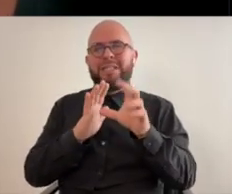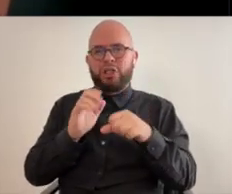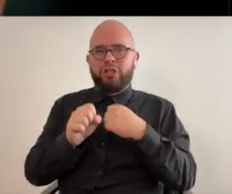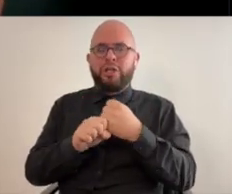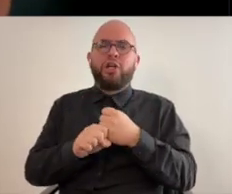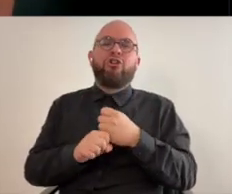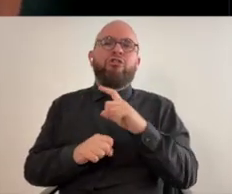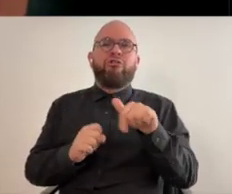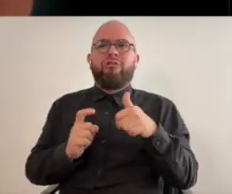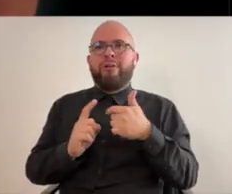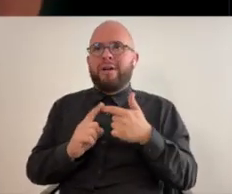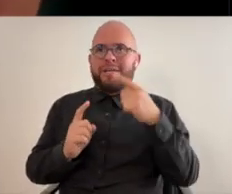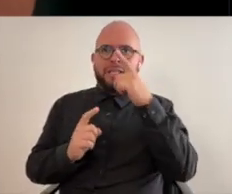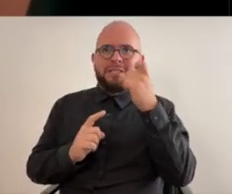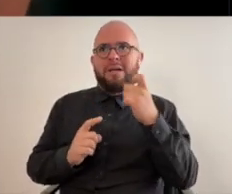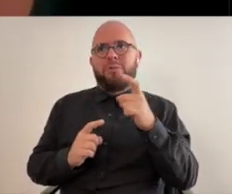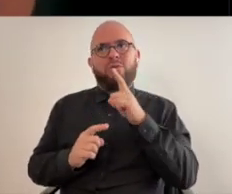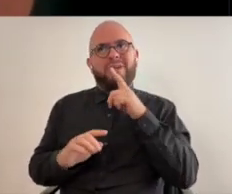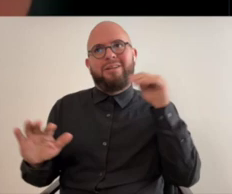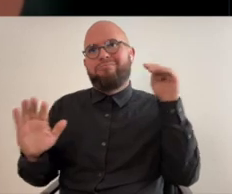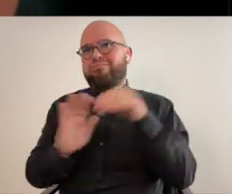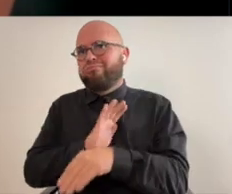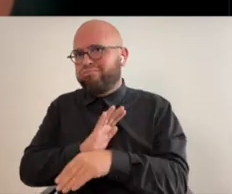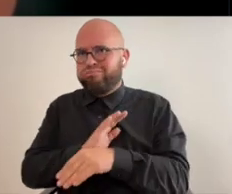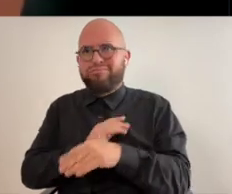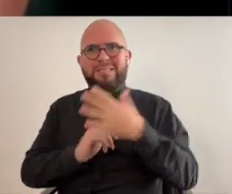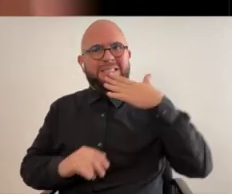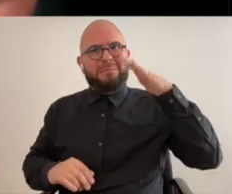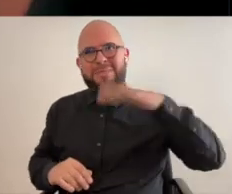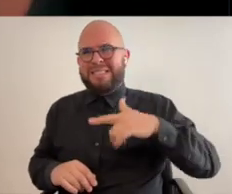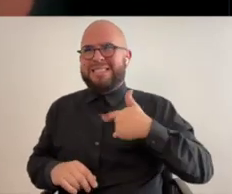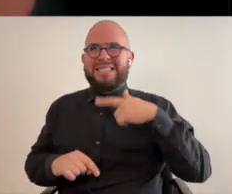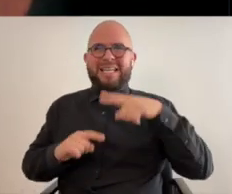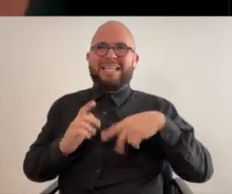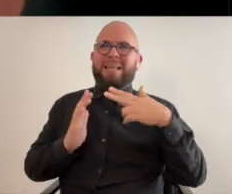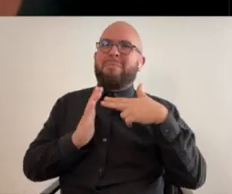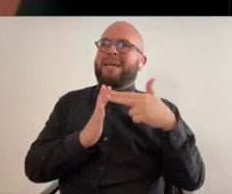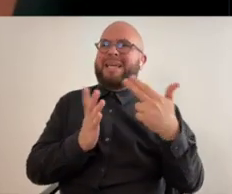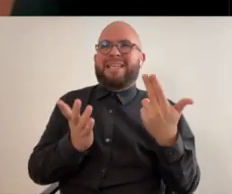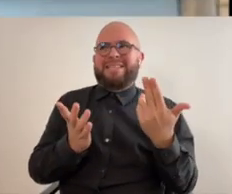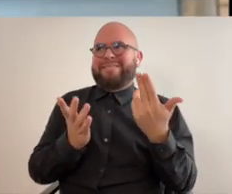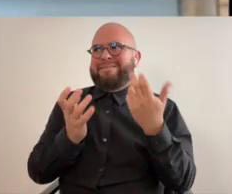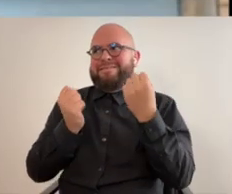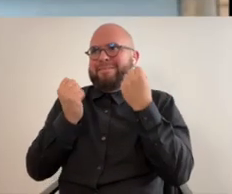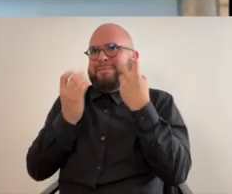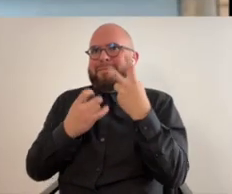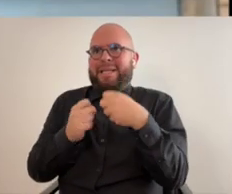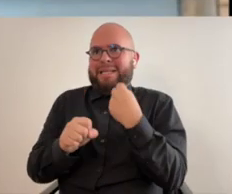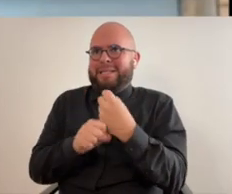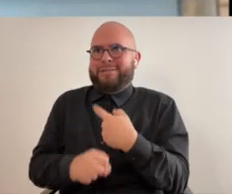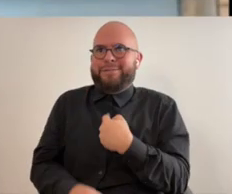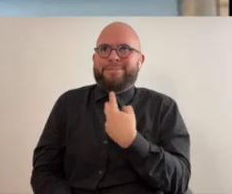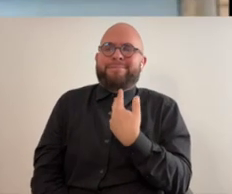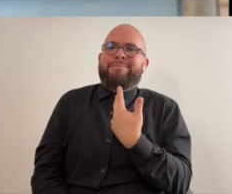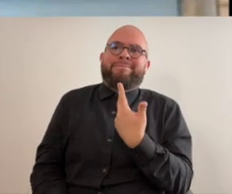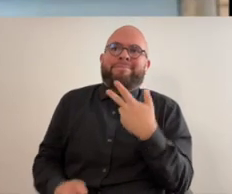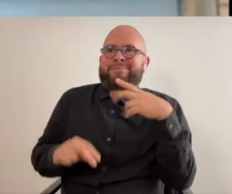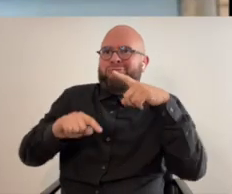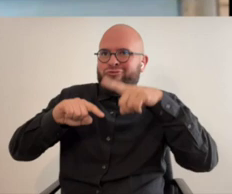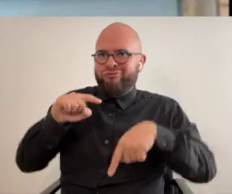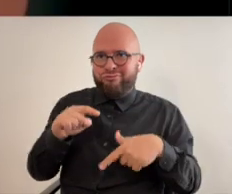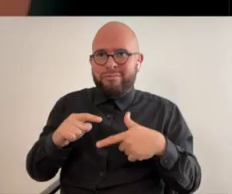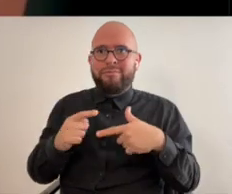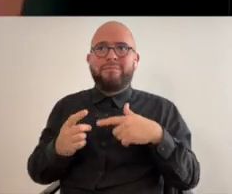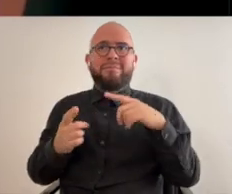at the end of senior year and then the summer after it got really really bad i wasn't really able to paint